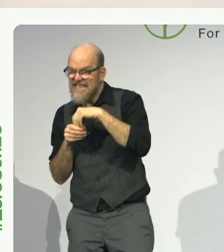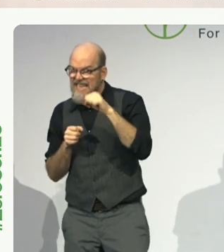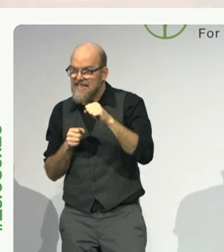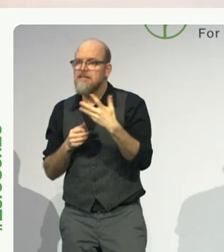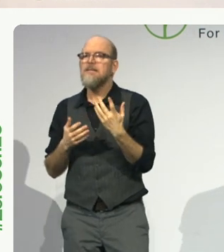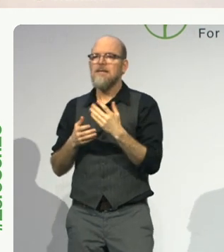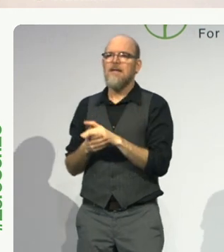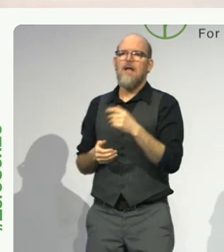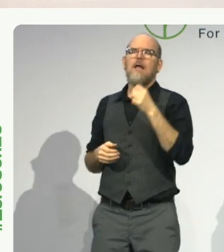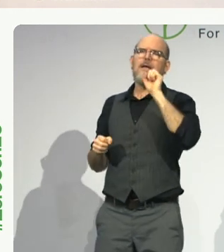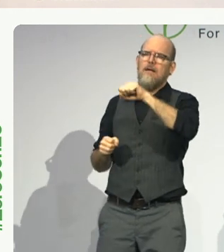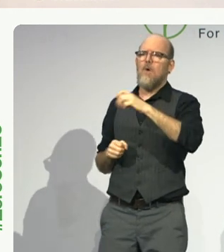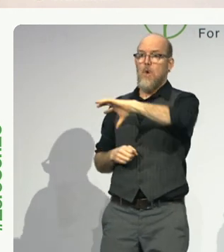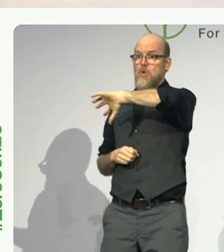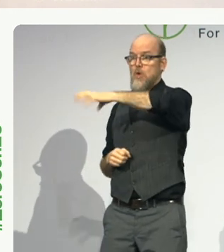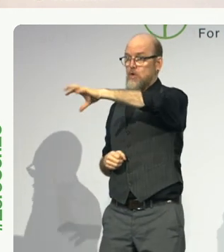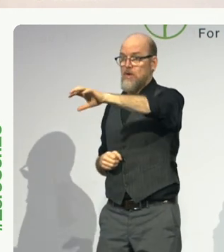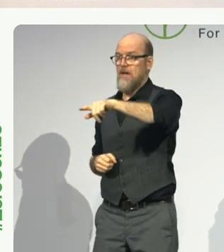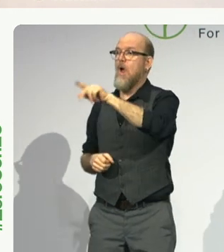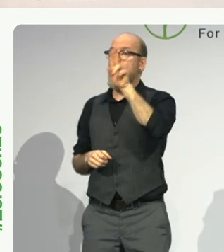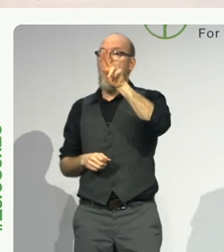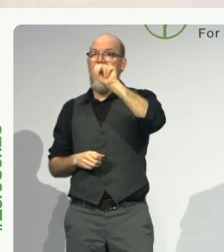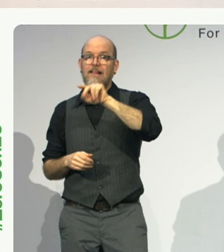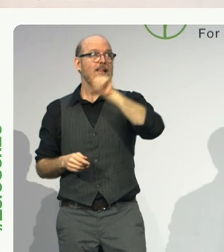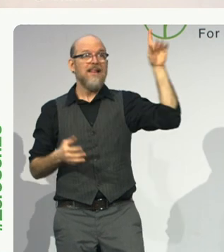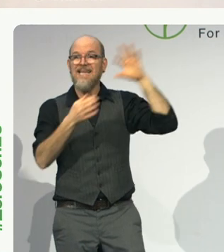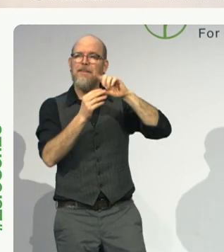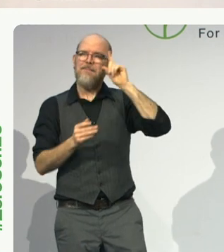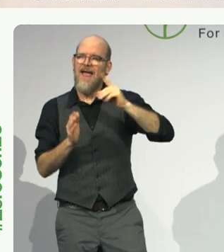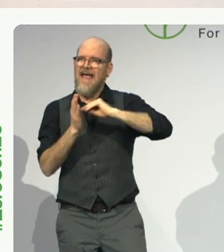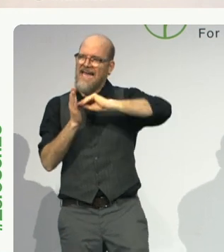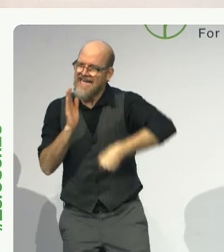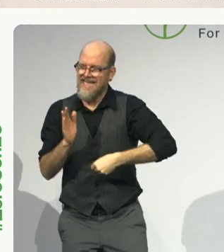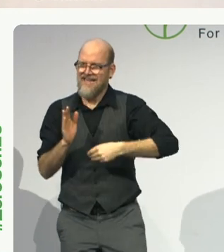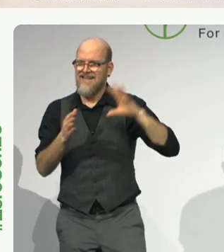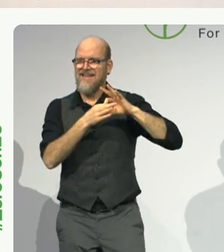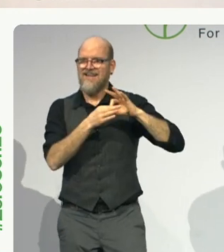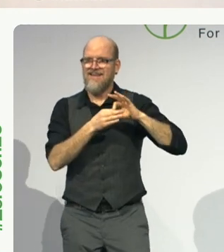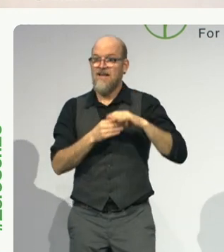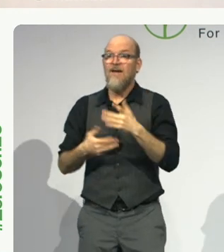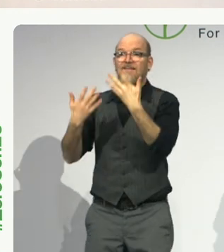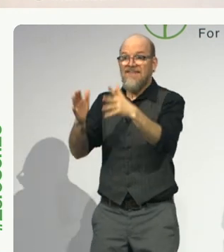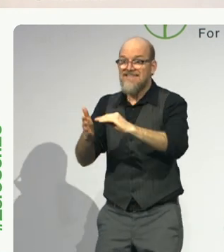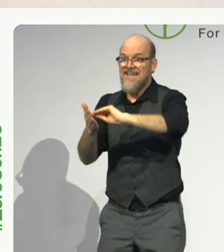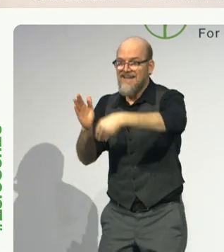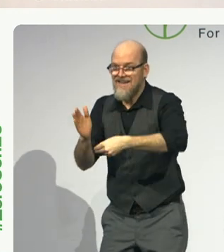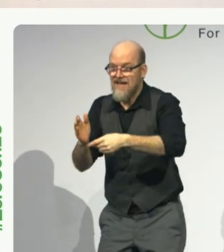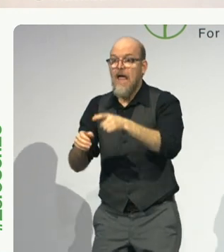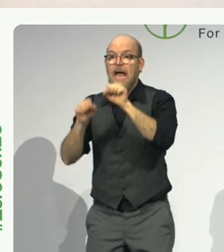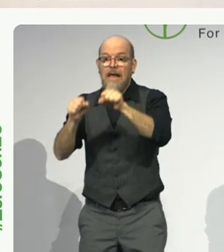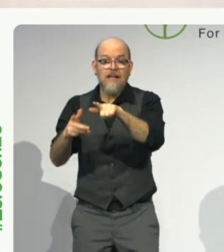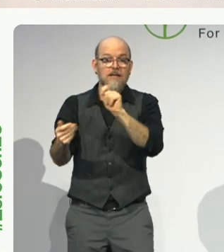country who has signed it that puts the laws and policies in place nationally to